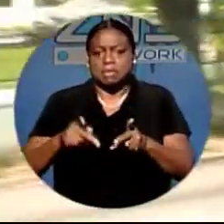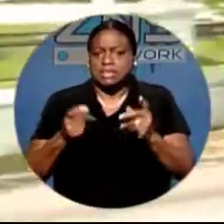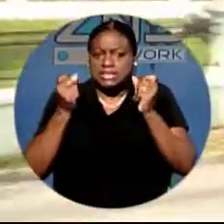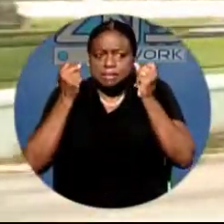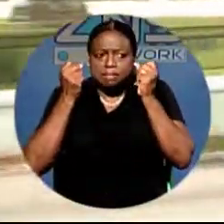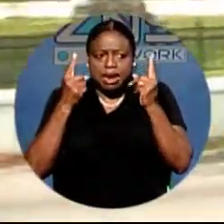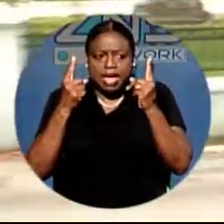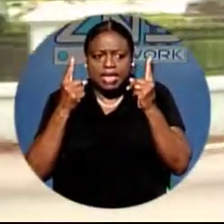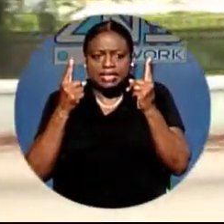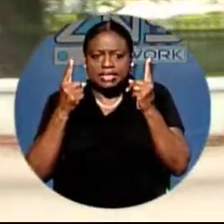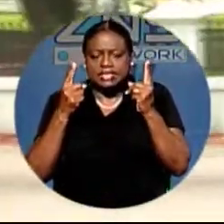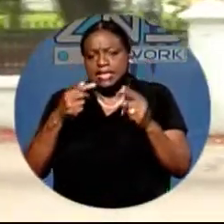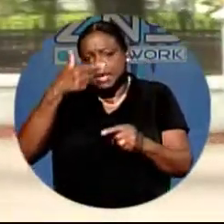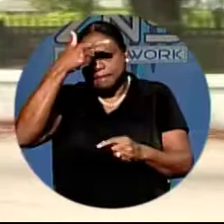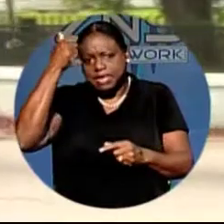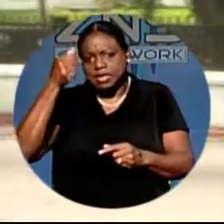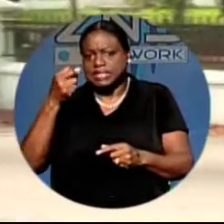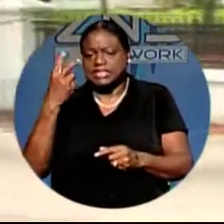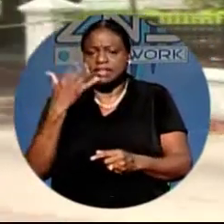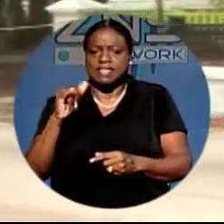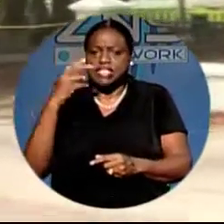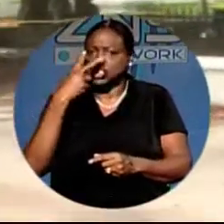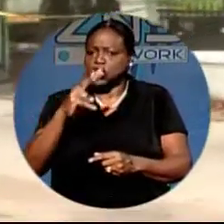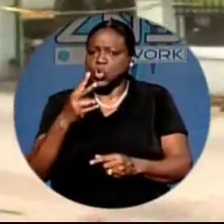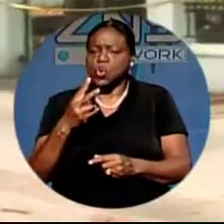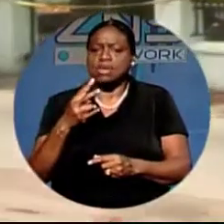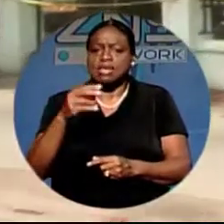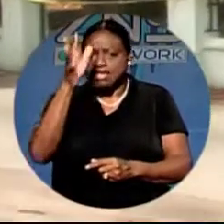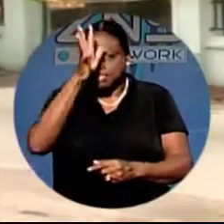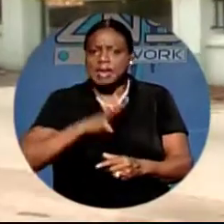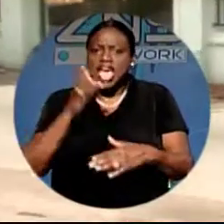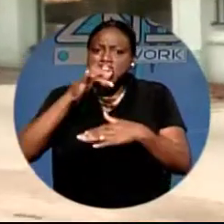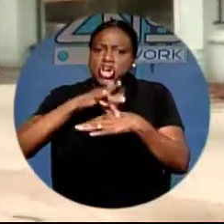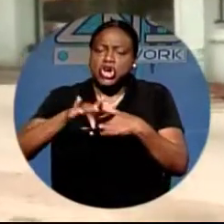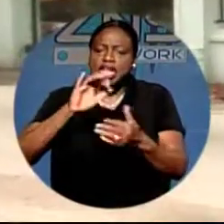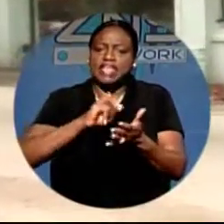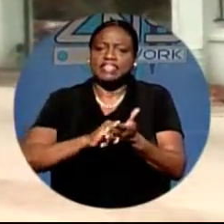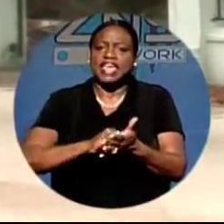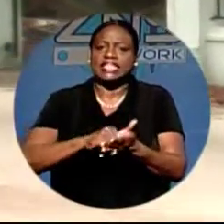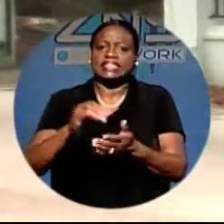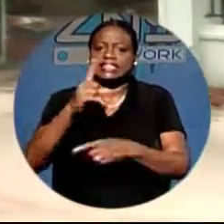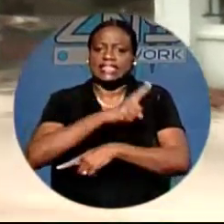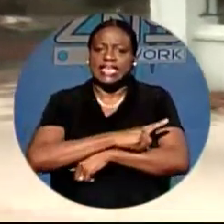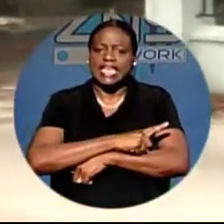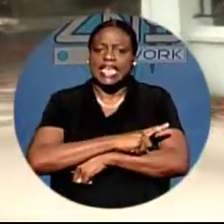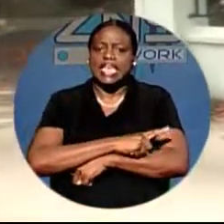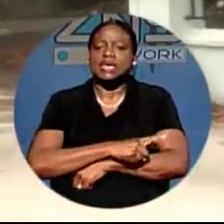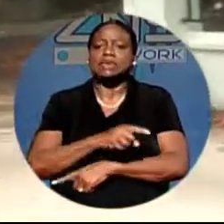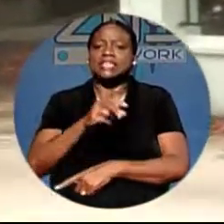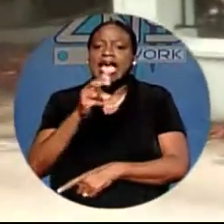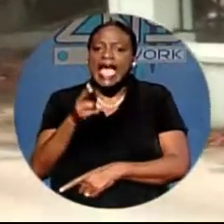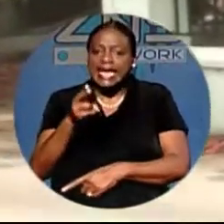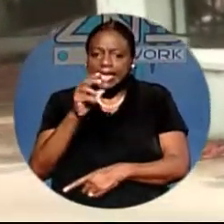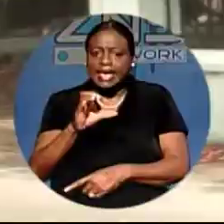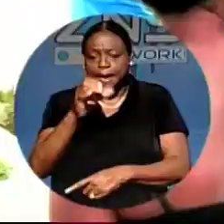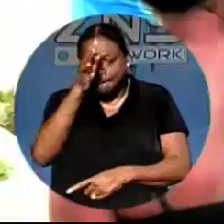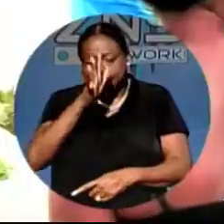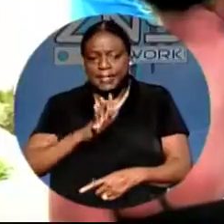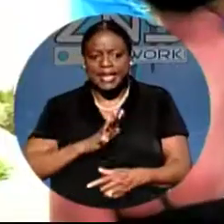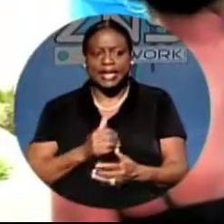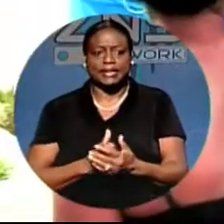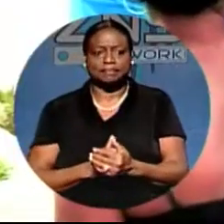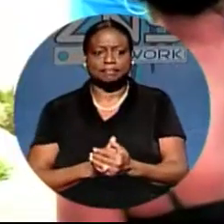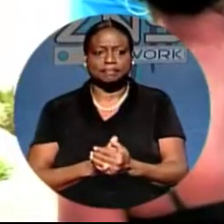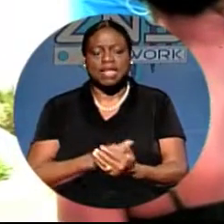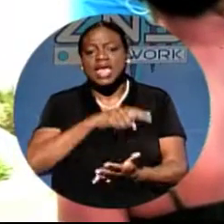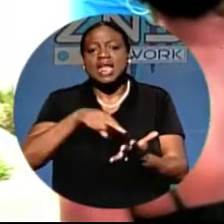having just seen the deceased earlier in the day. He was reportedly handicapped and a resident of York Street. From this